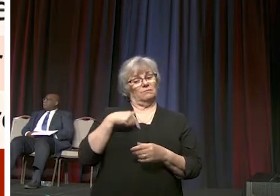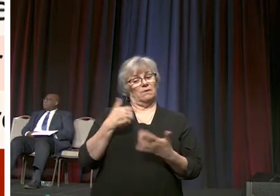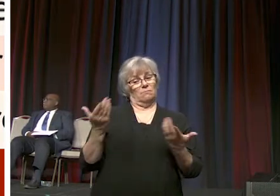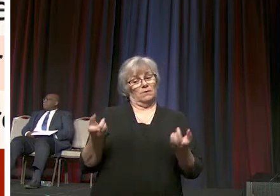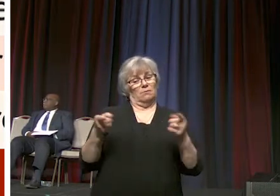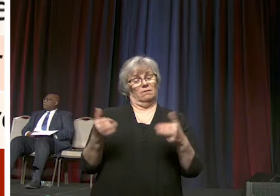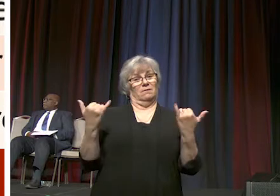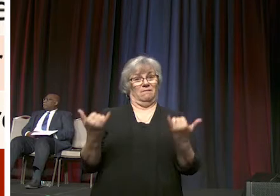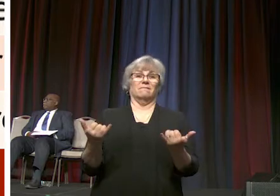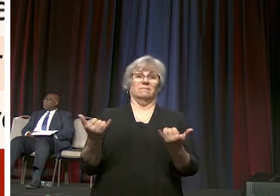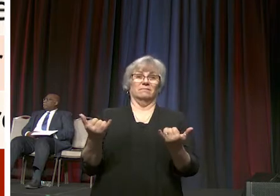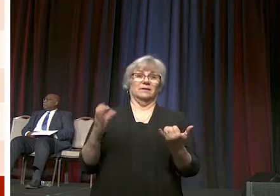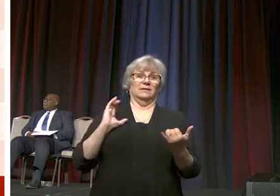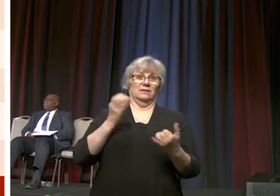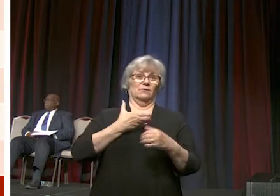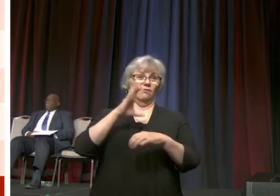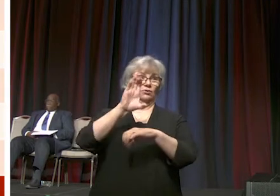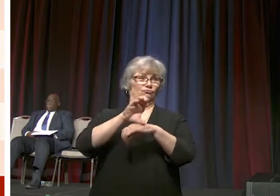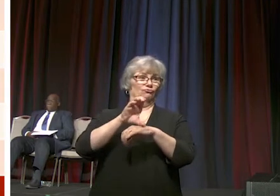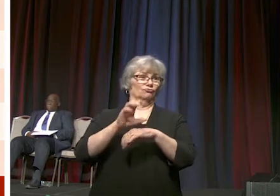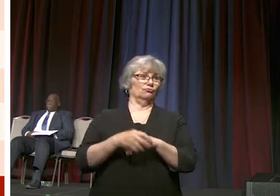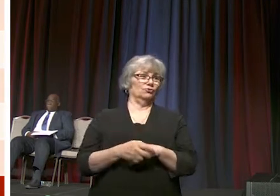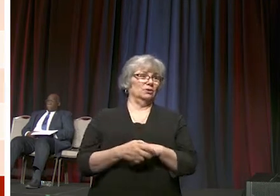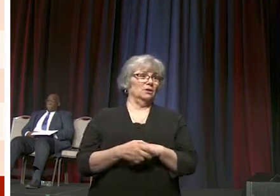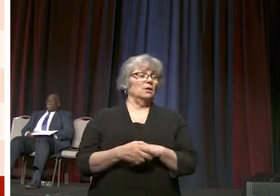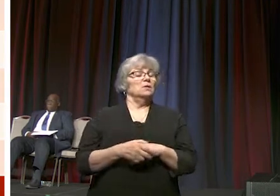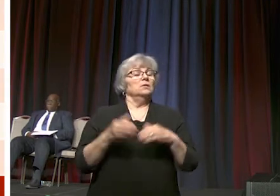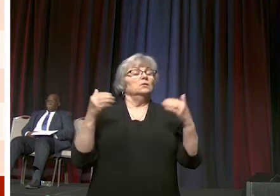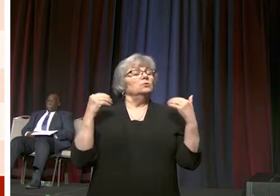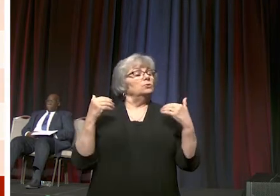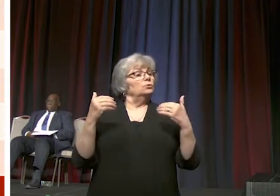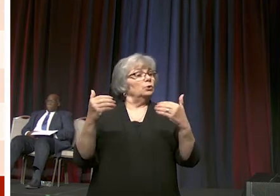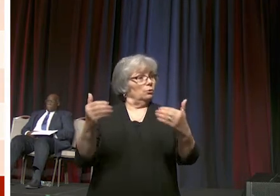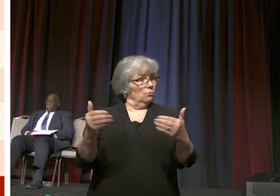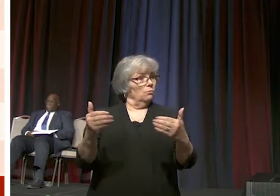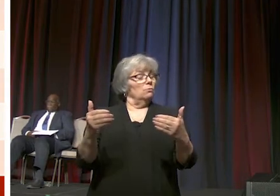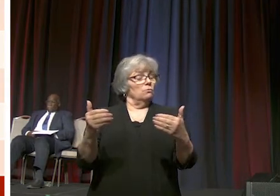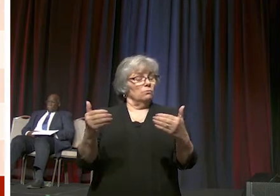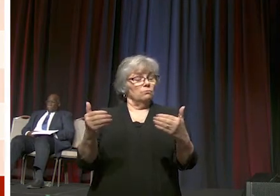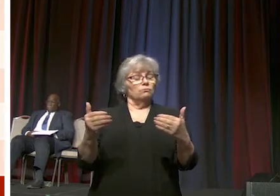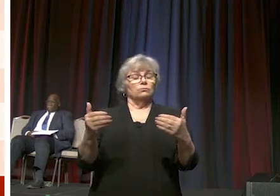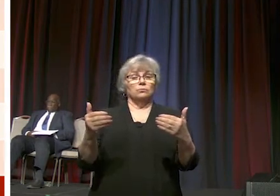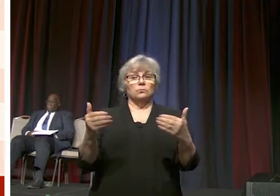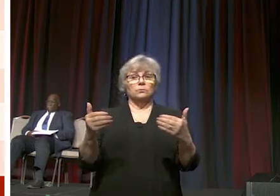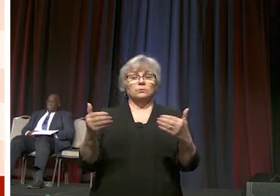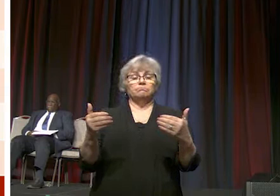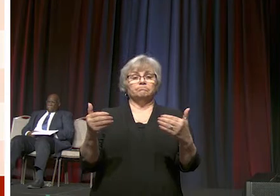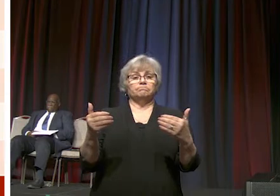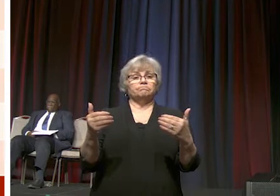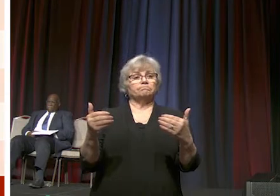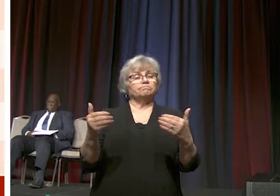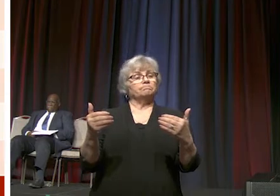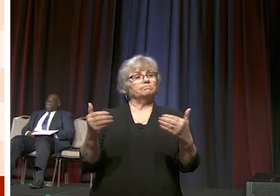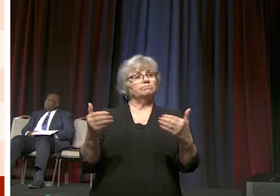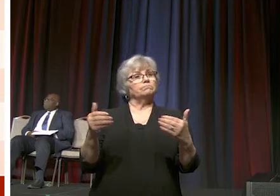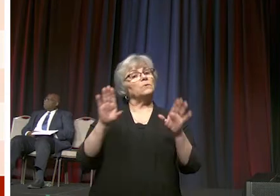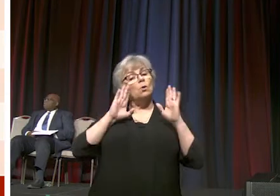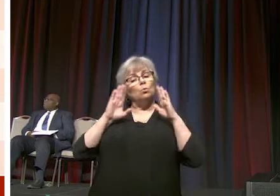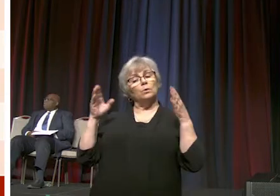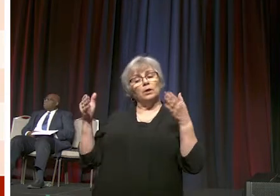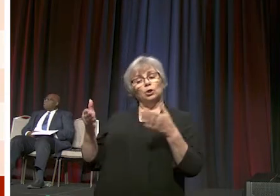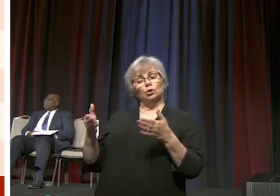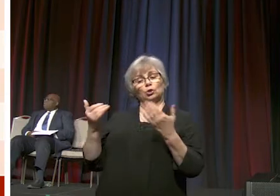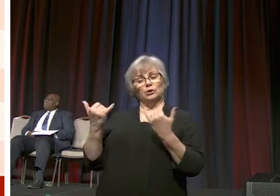within our church so as we went forward we took a look at what the current